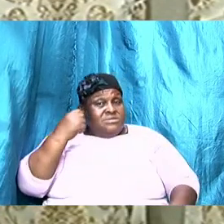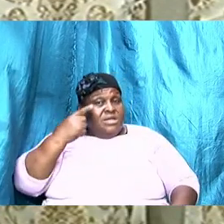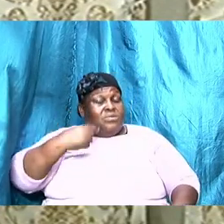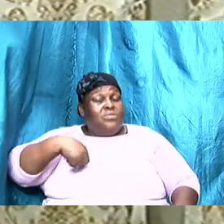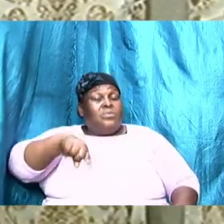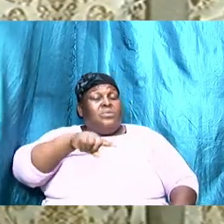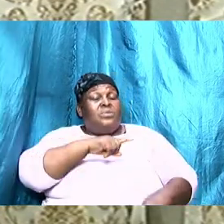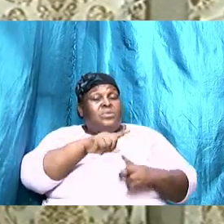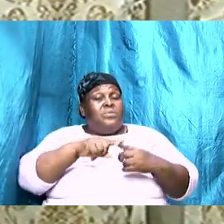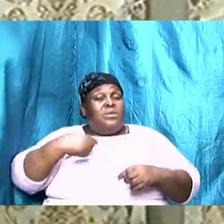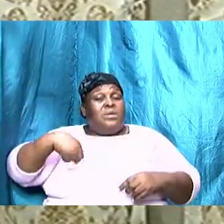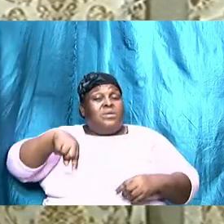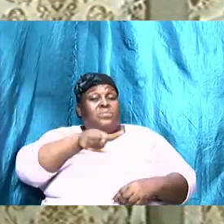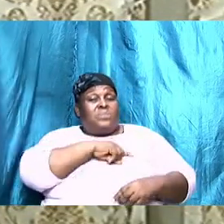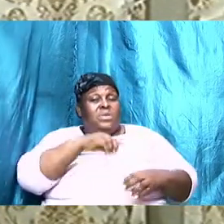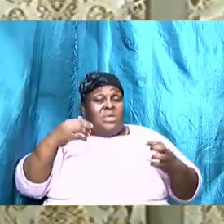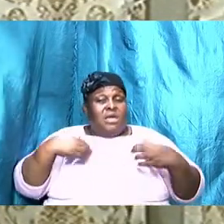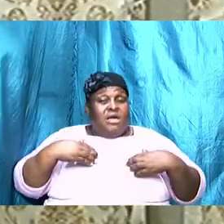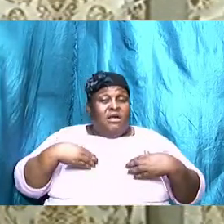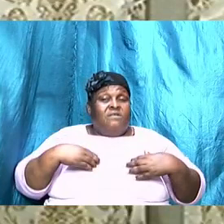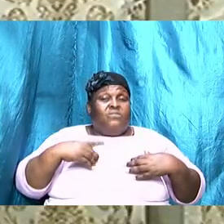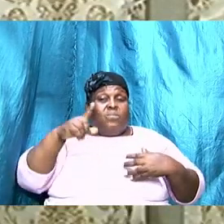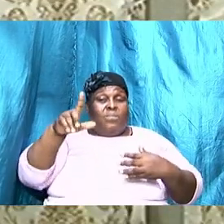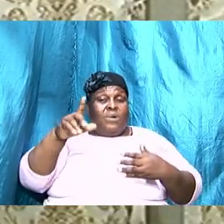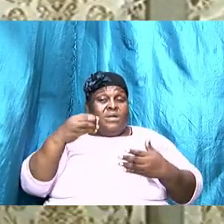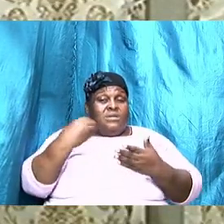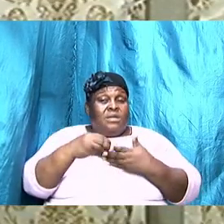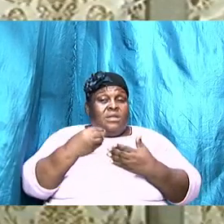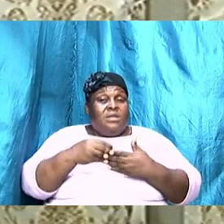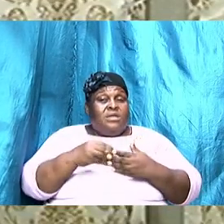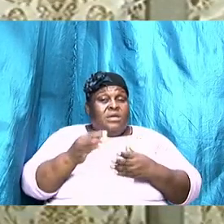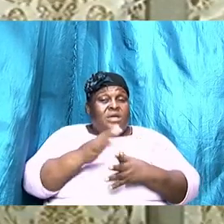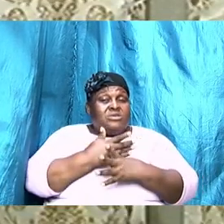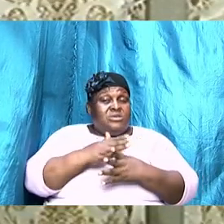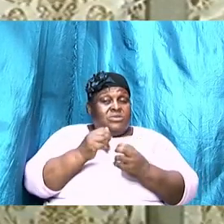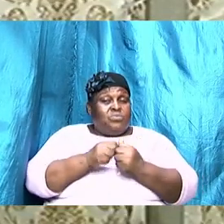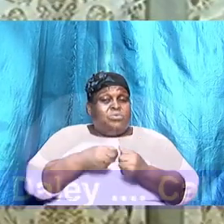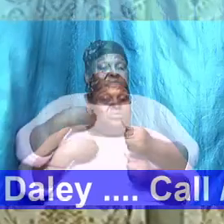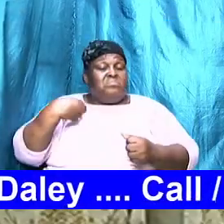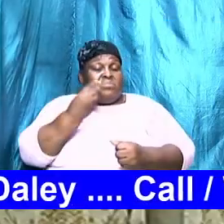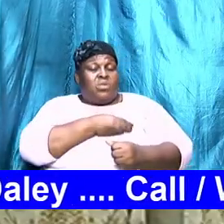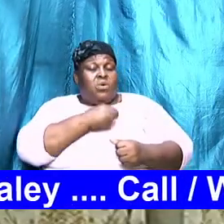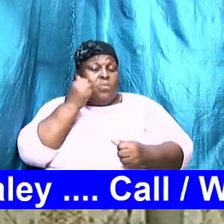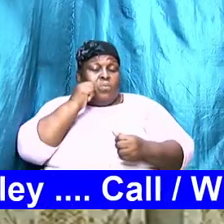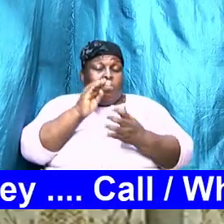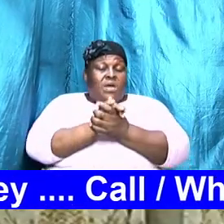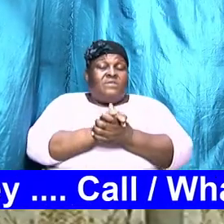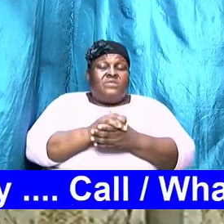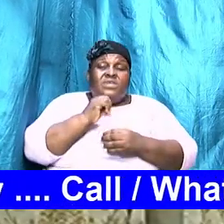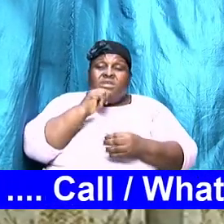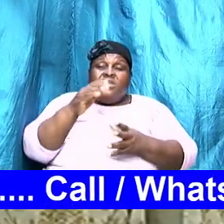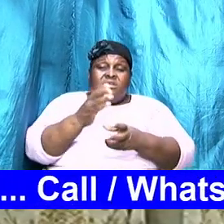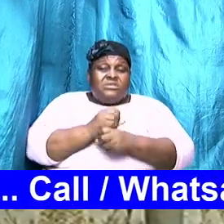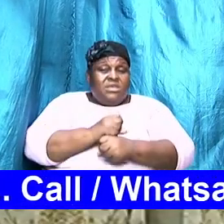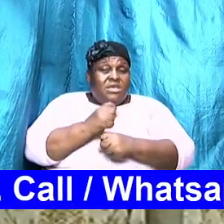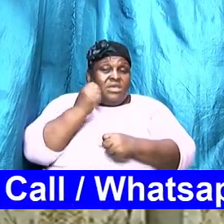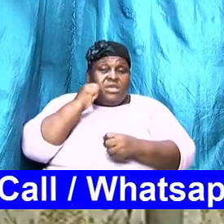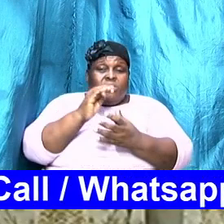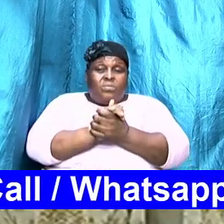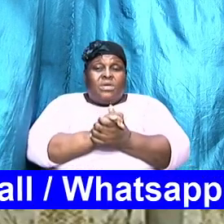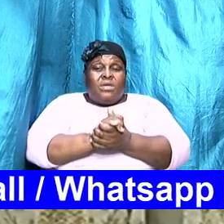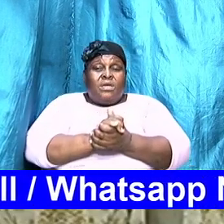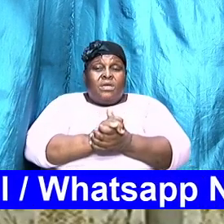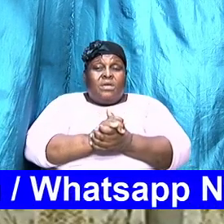have a dollar and share it and open it with our wives we are not taking our money and throwing it